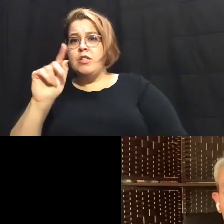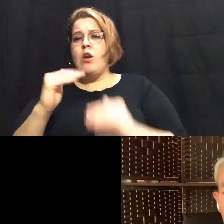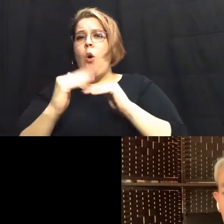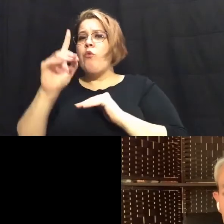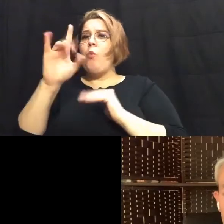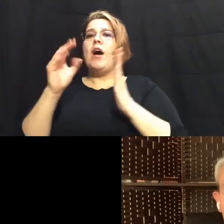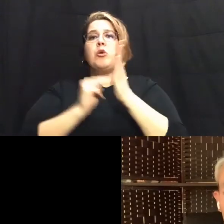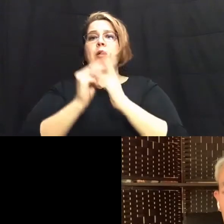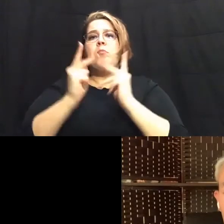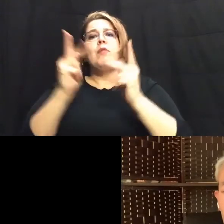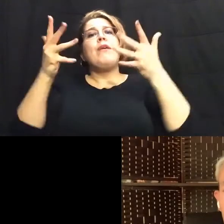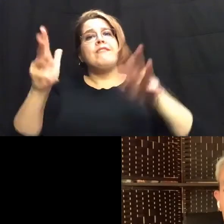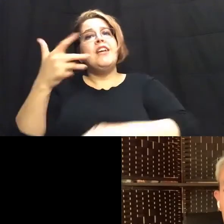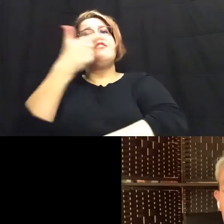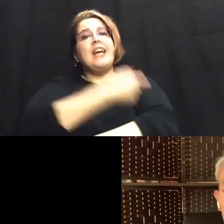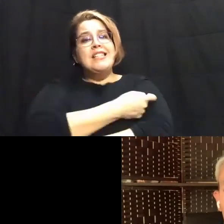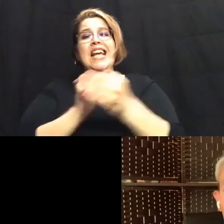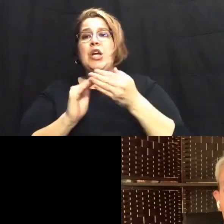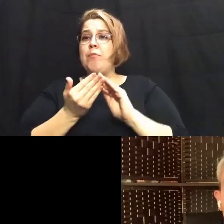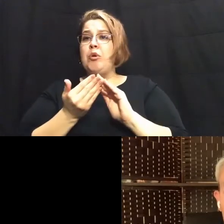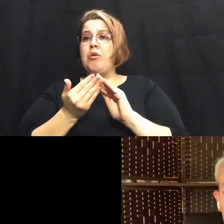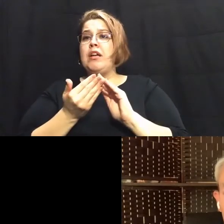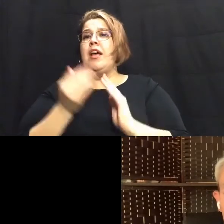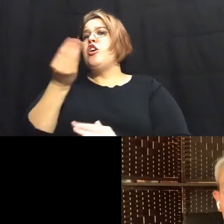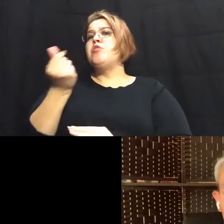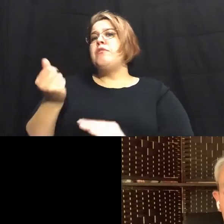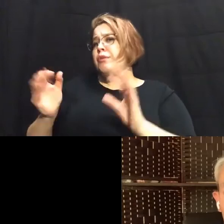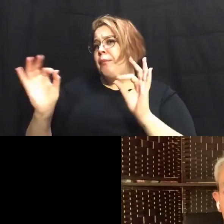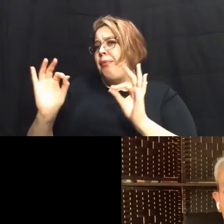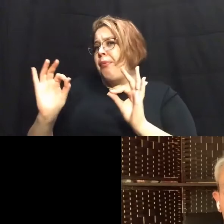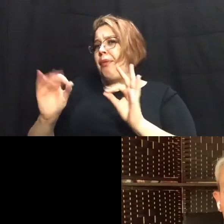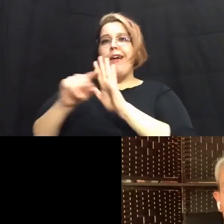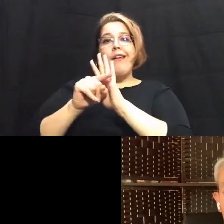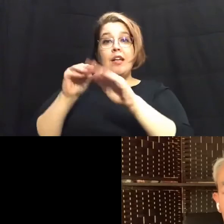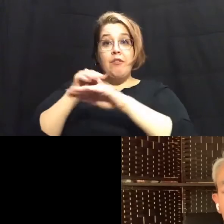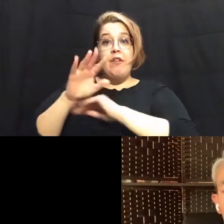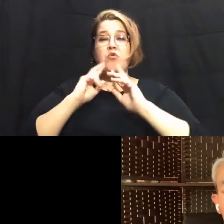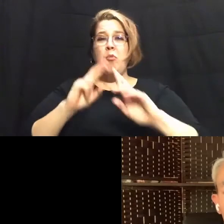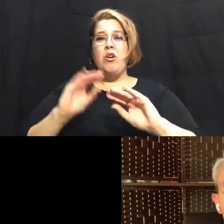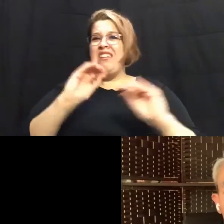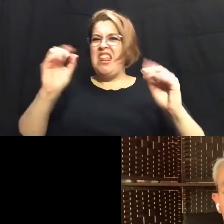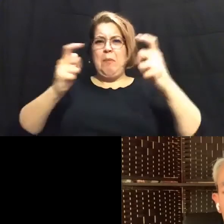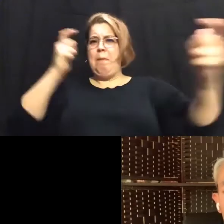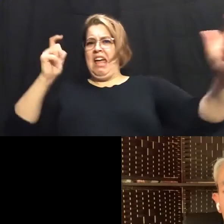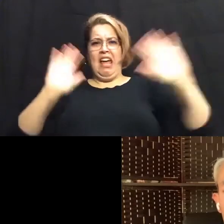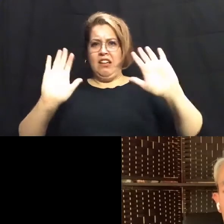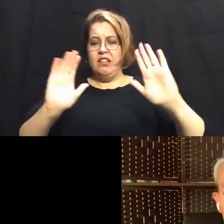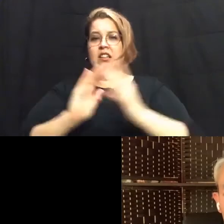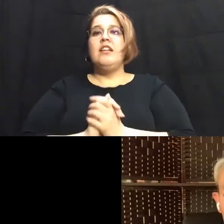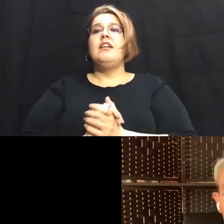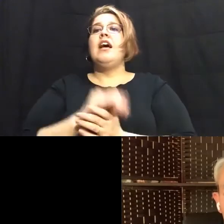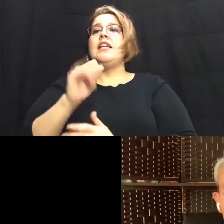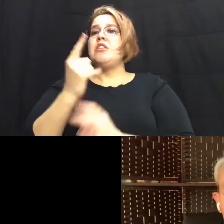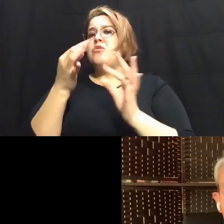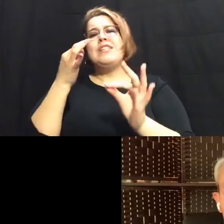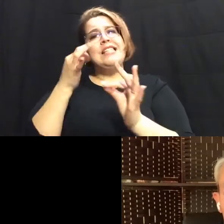have already been vaccinated in our community there have been some minor side effects reported nothing major uh that this is one very simple